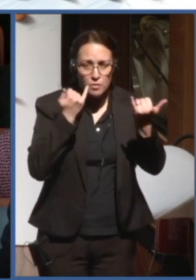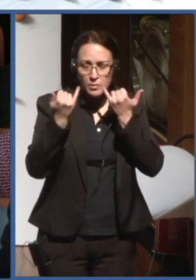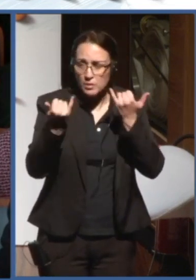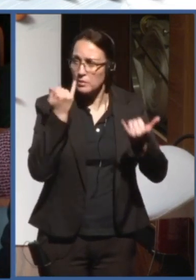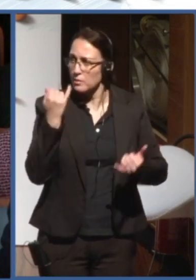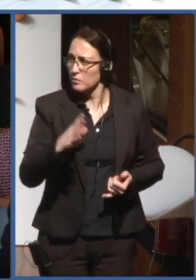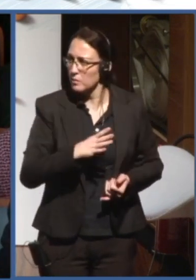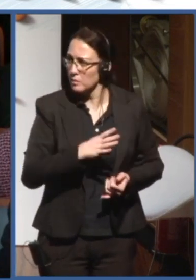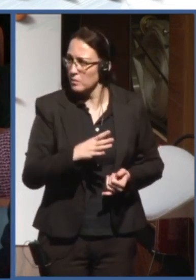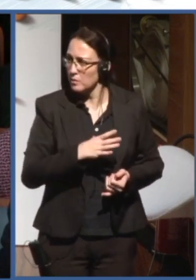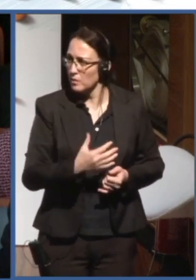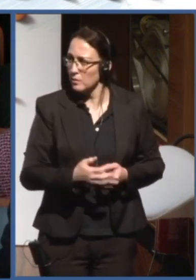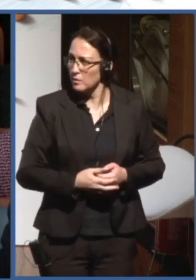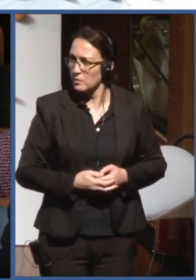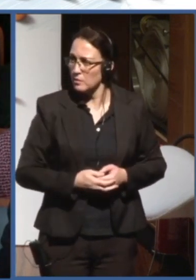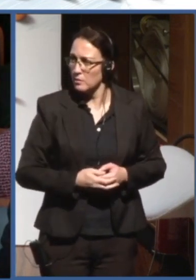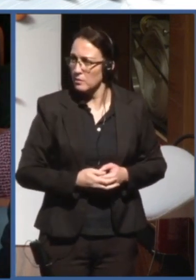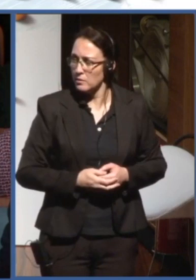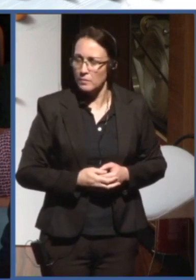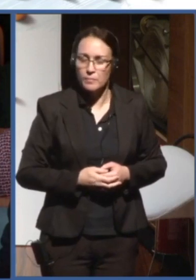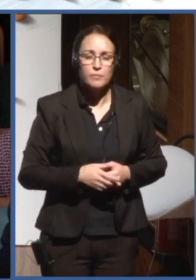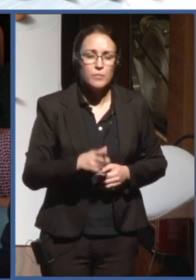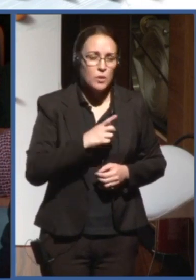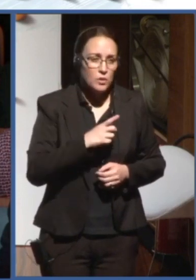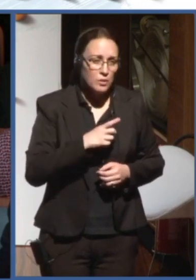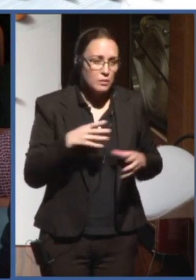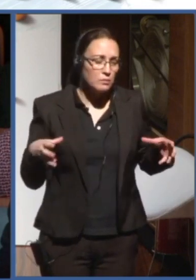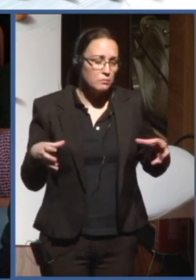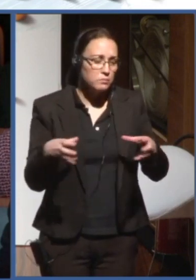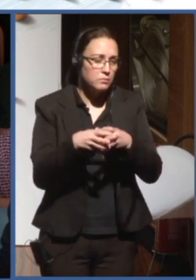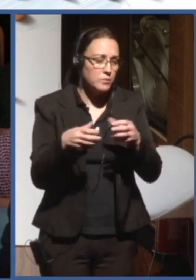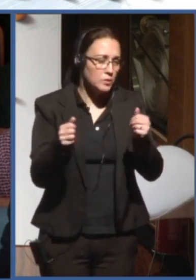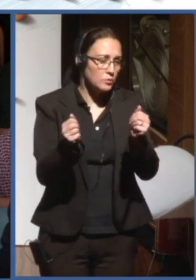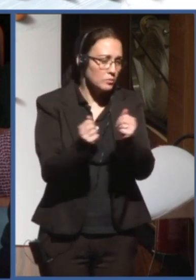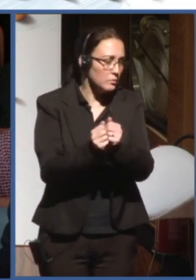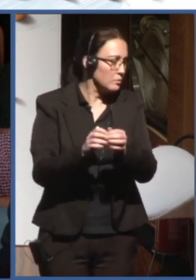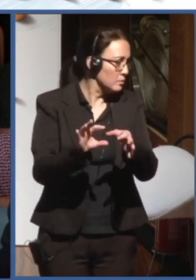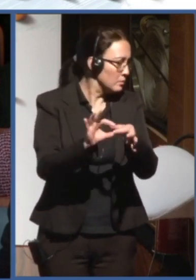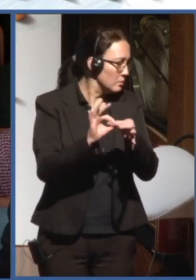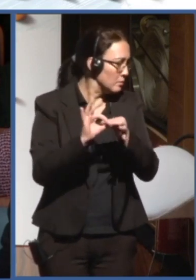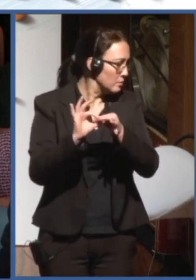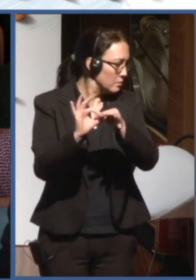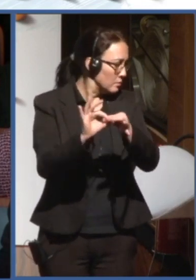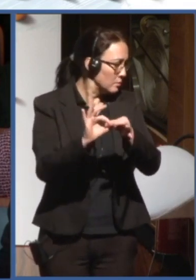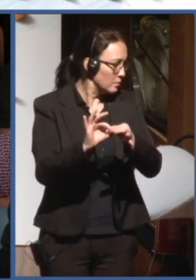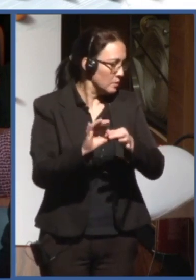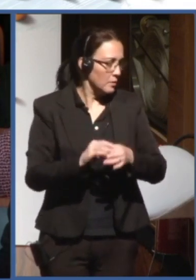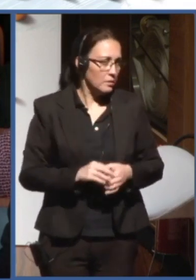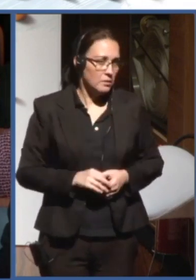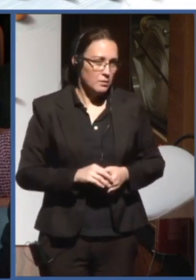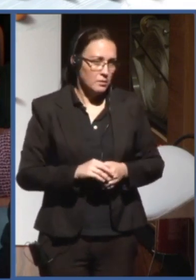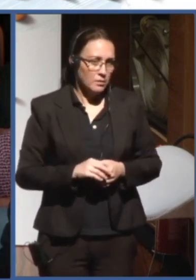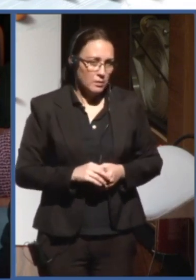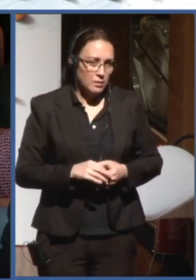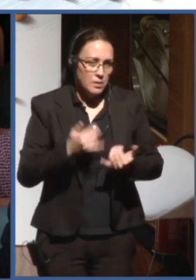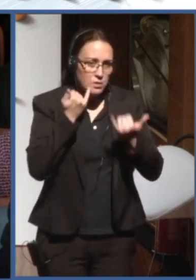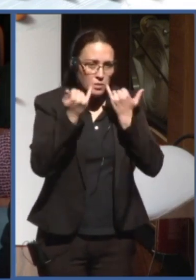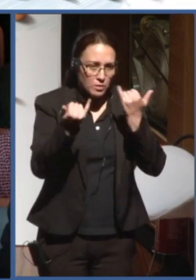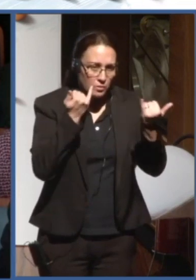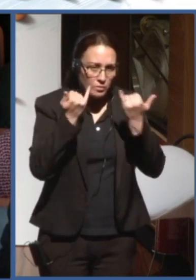I would like to cities that have, incorporate, the media and information model